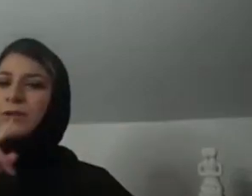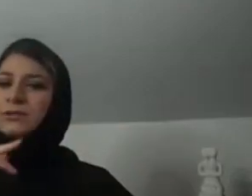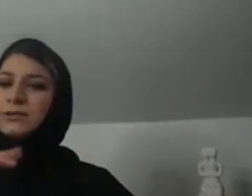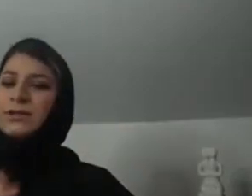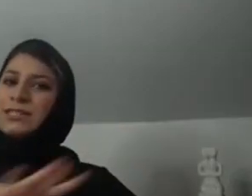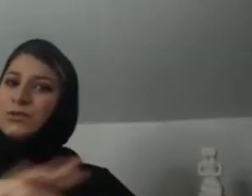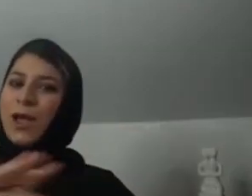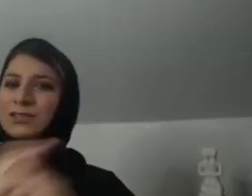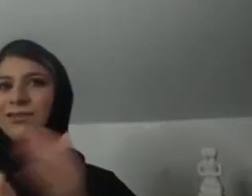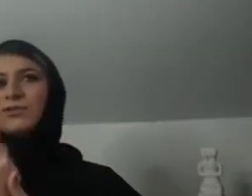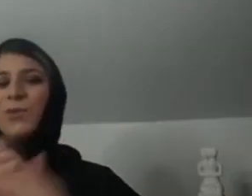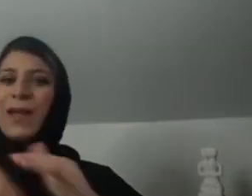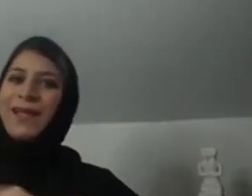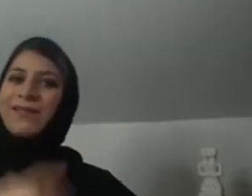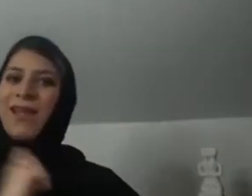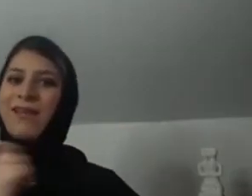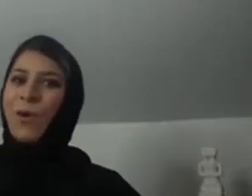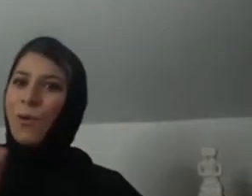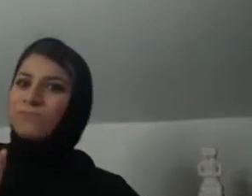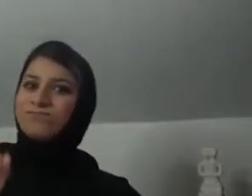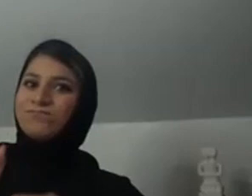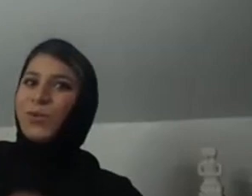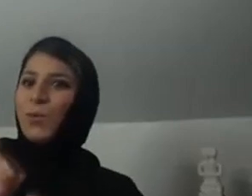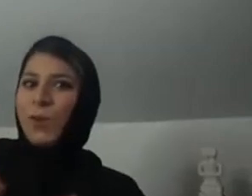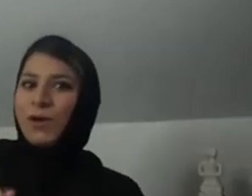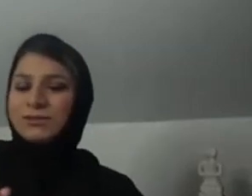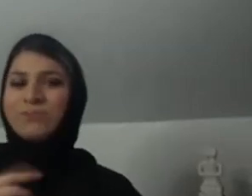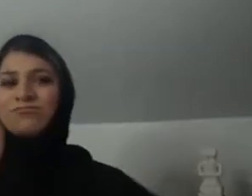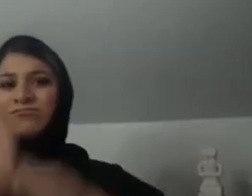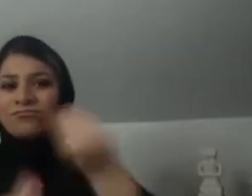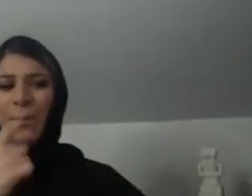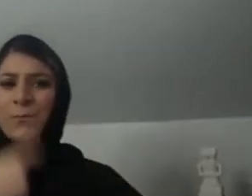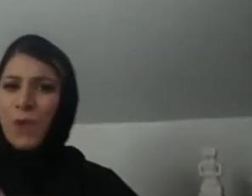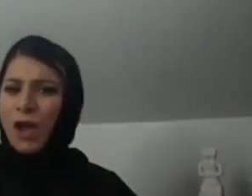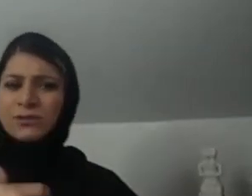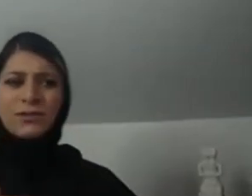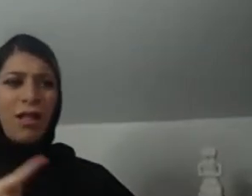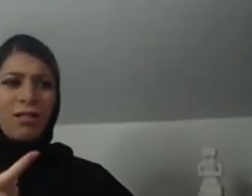them the opportunity and telling them that, you know, we can share your story with the rest of the world.